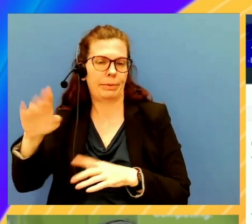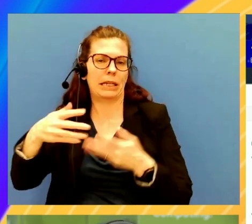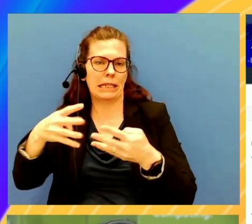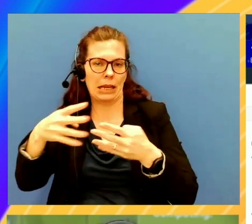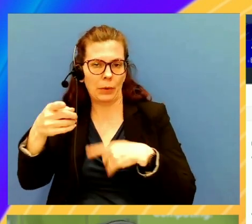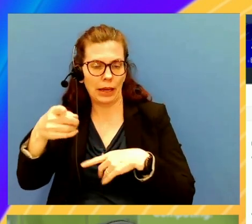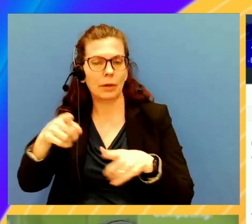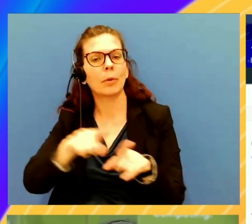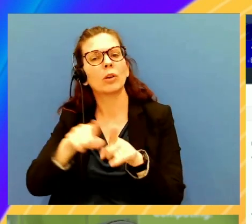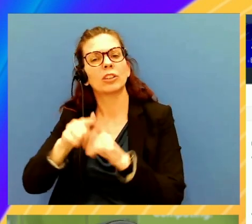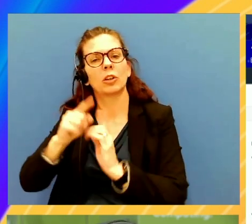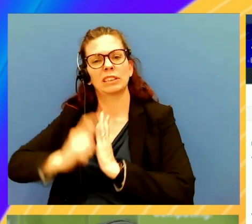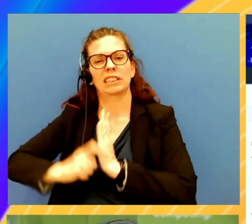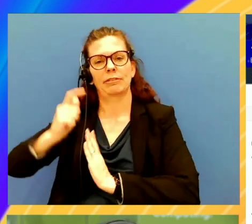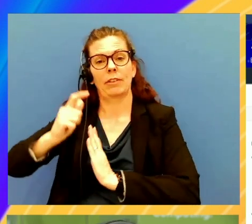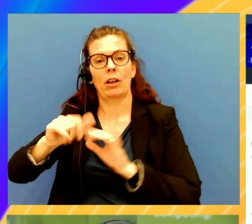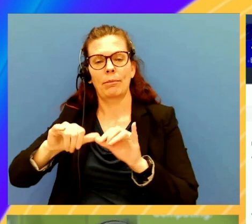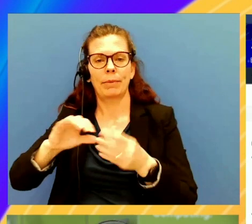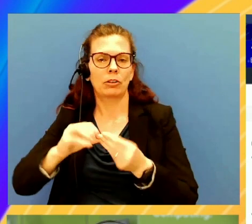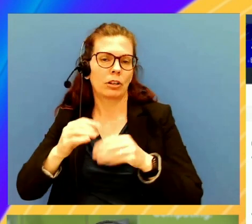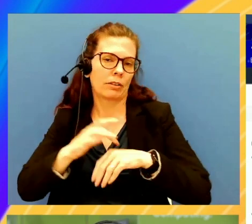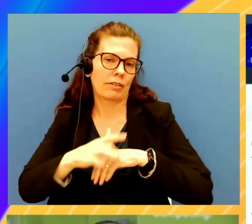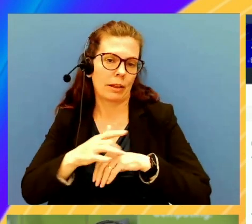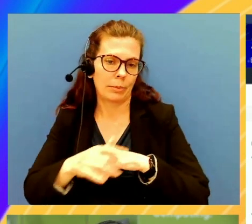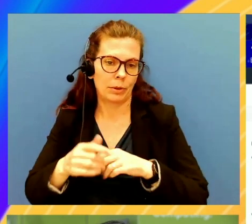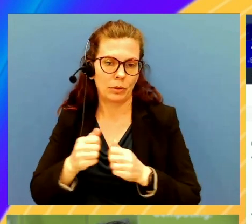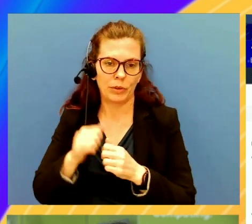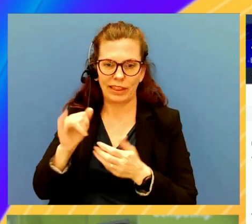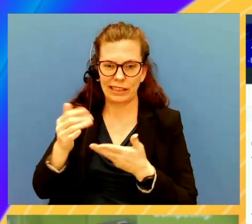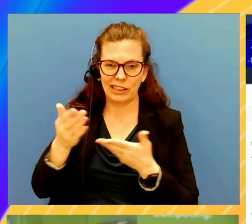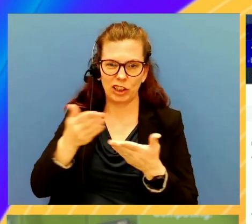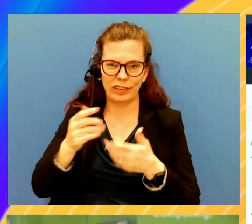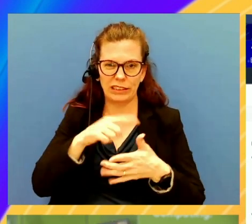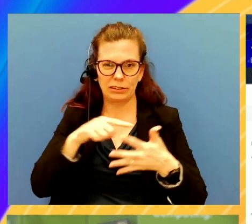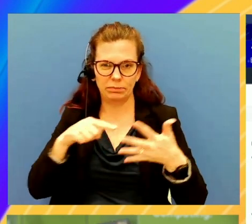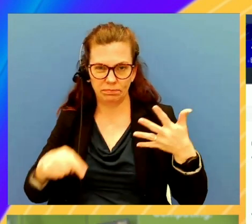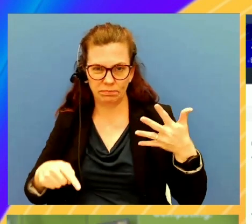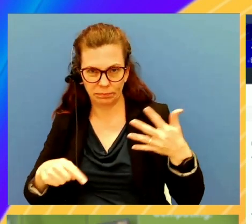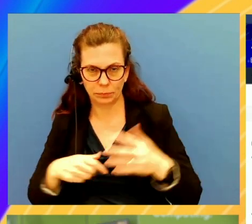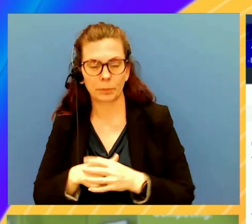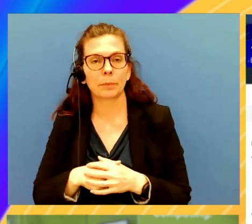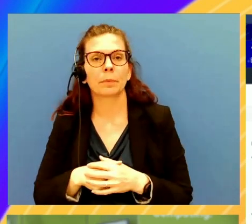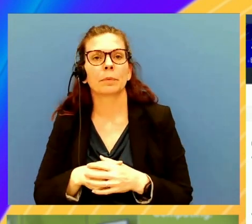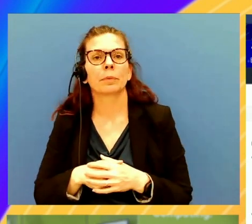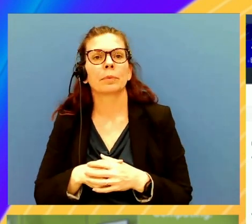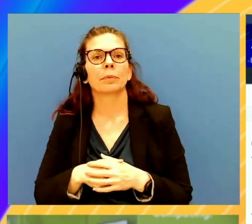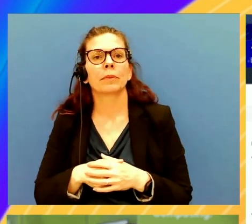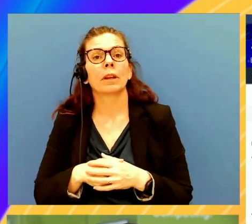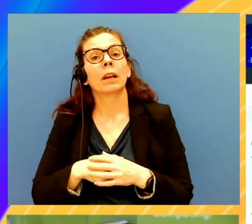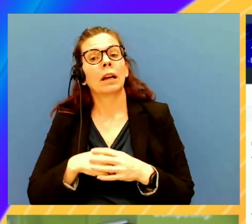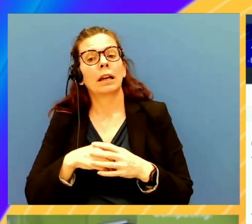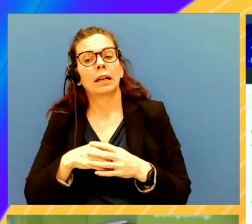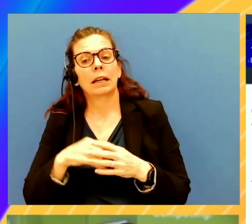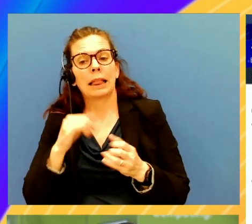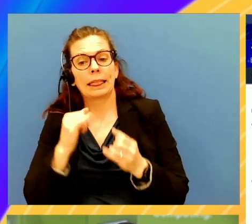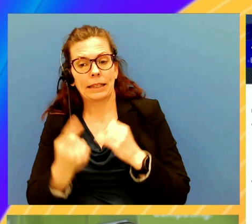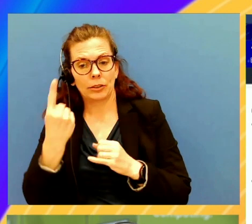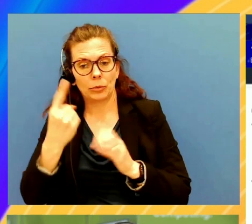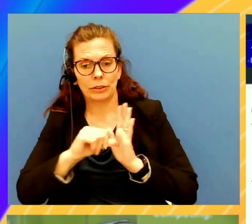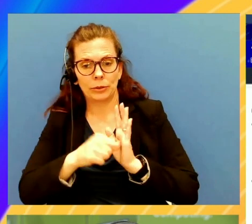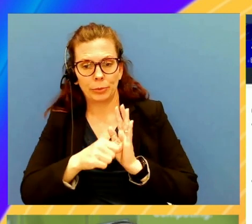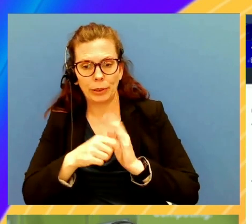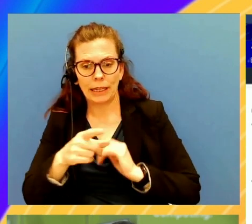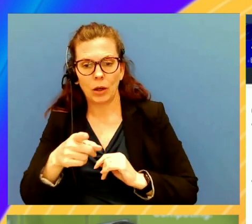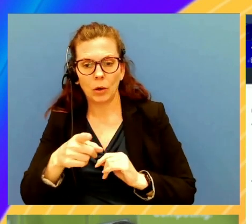some, like, default metrics that are available with each of the services. And the last one I do want to point out, before